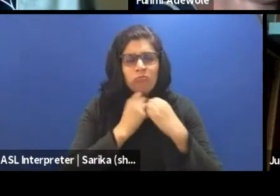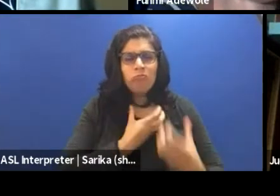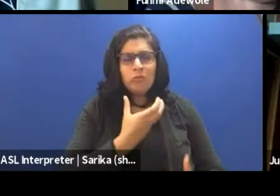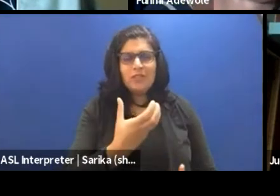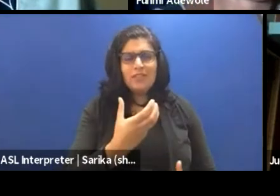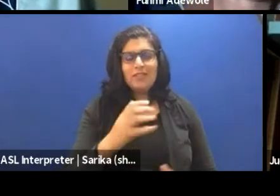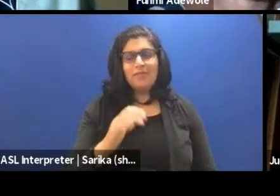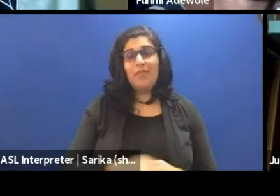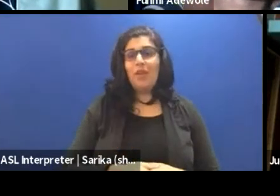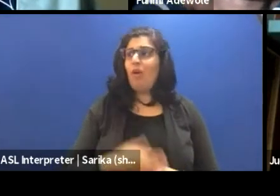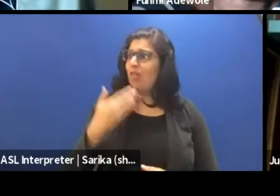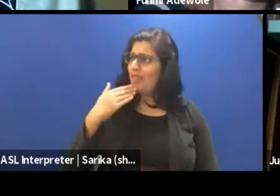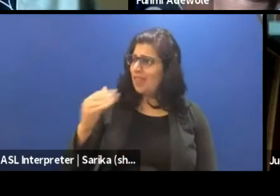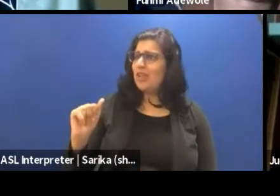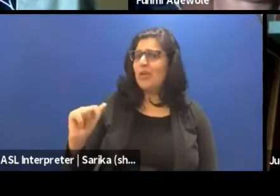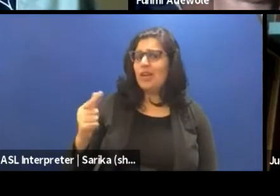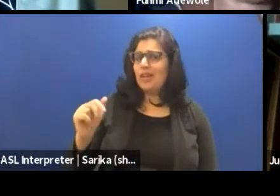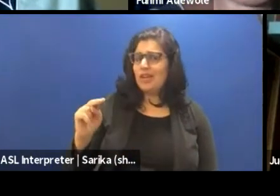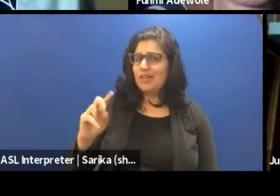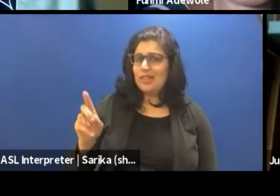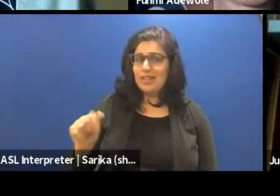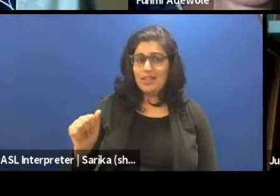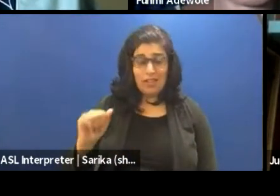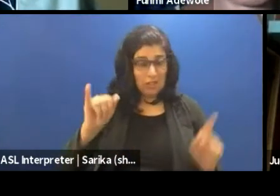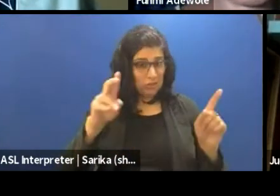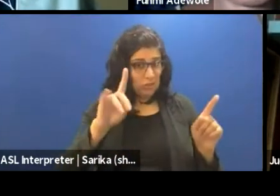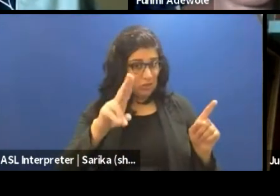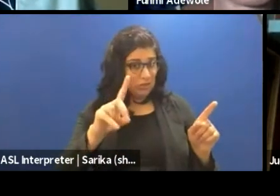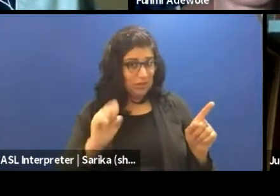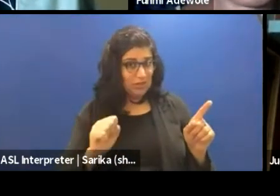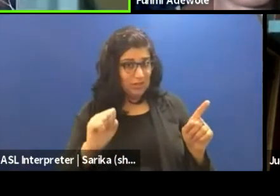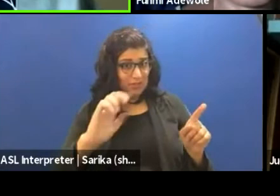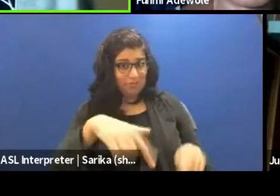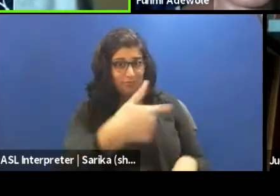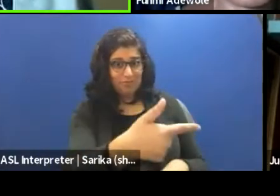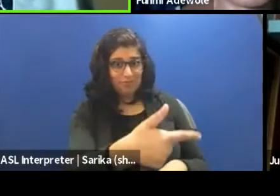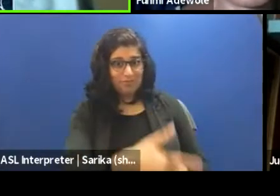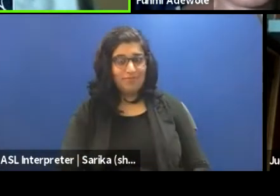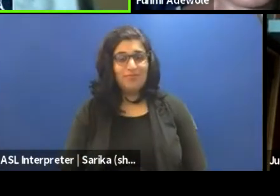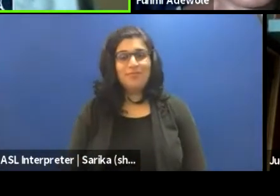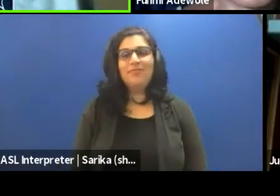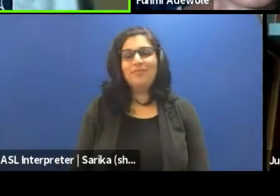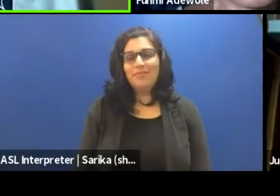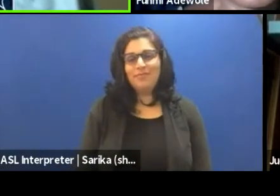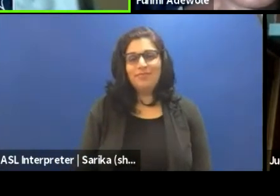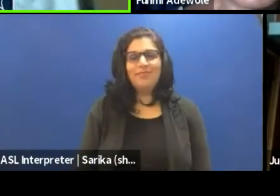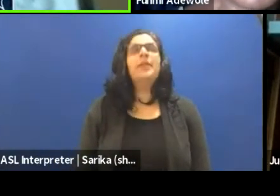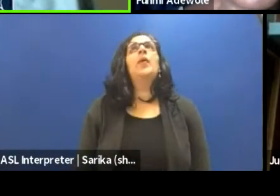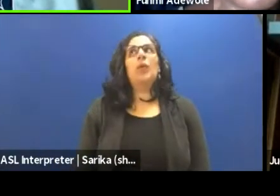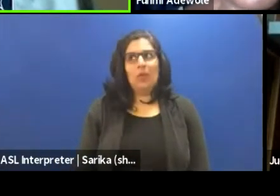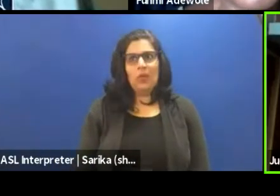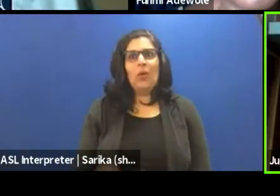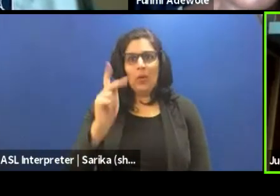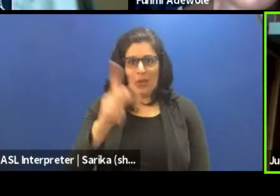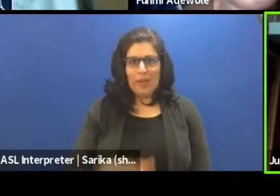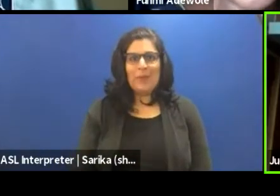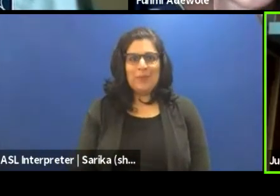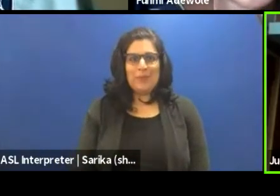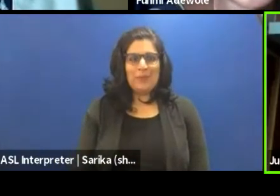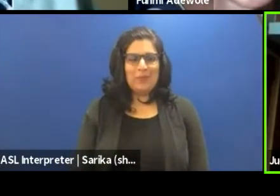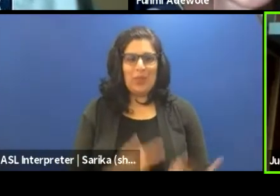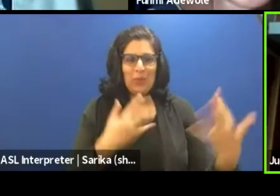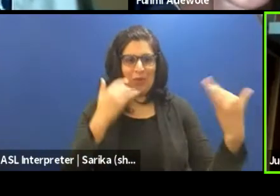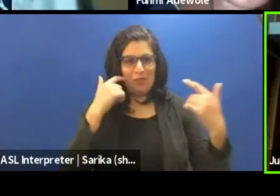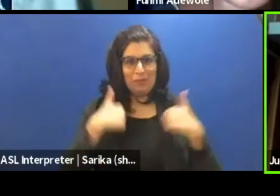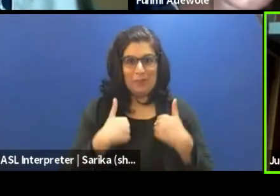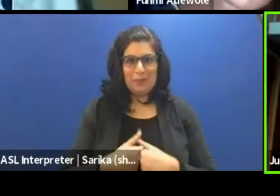Thanks, Aganza. Jude, the floor is yours. Okay. Everyone's waiting for me to pick